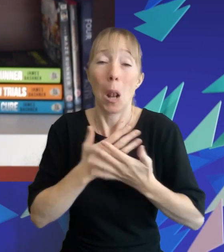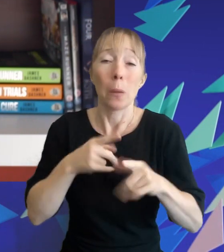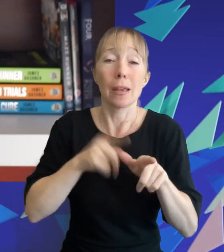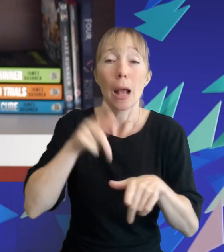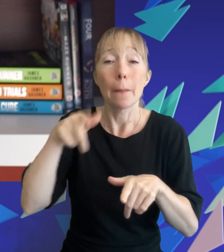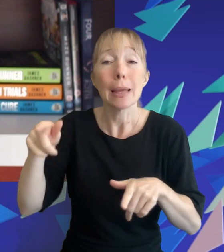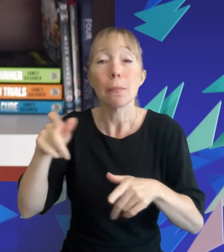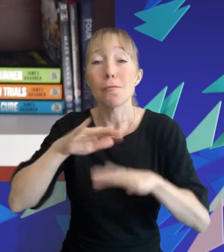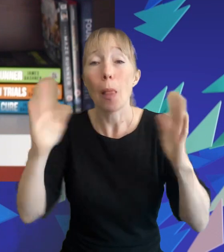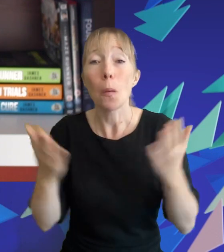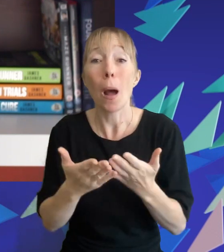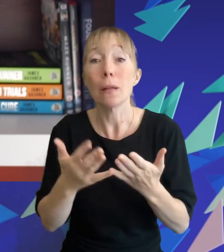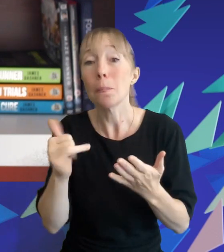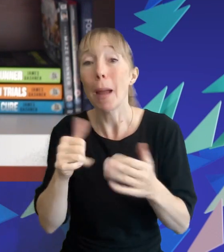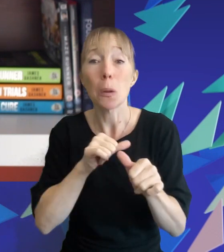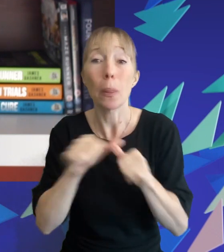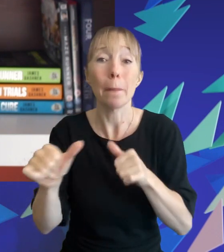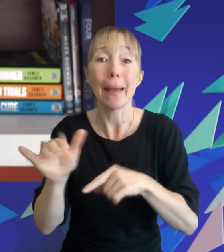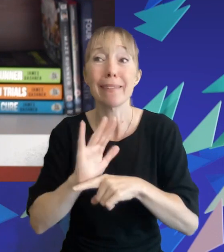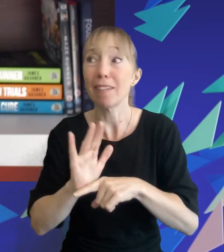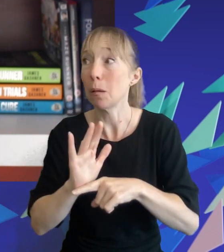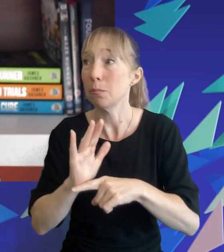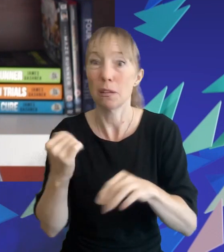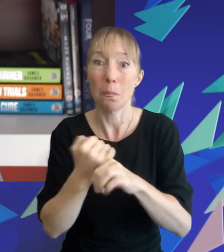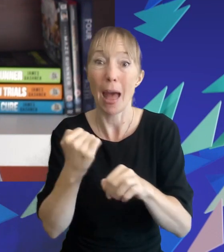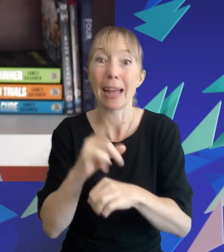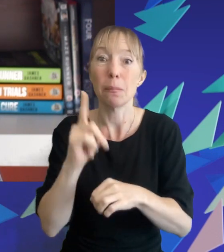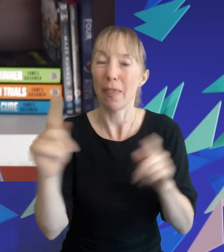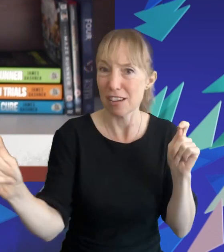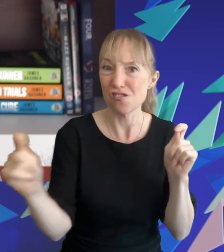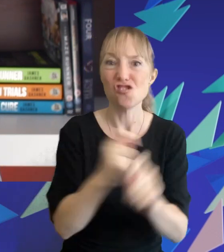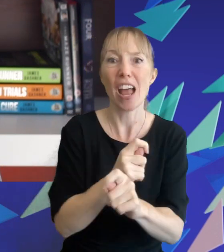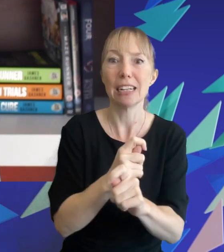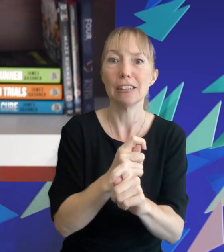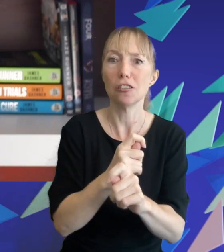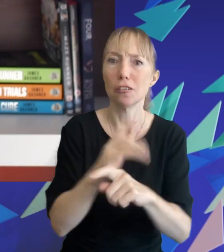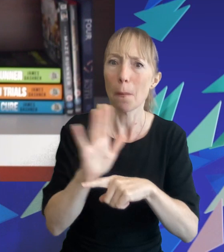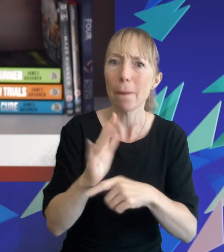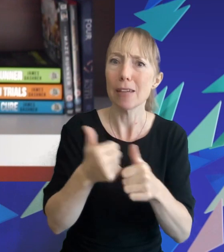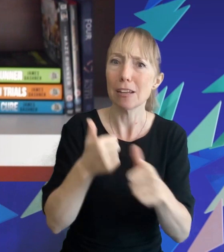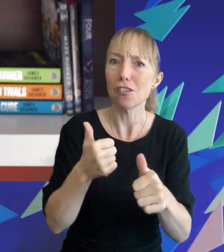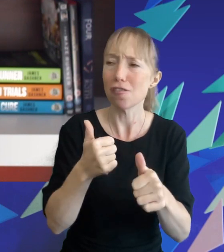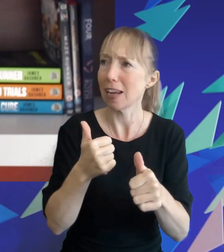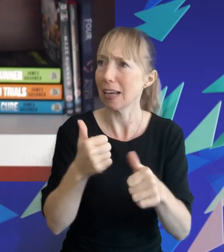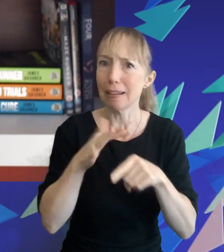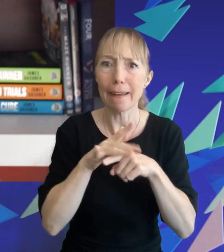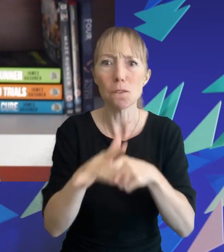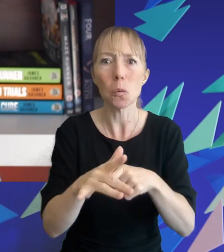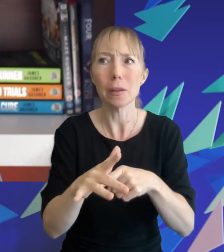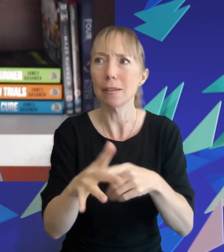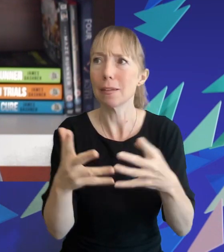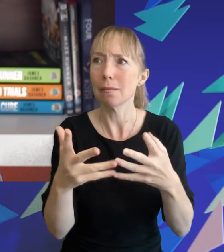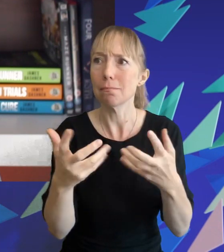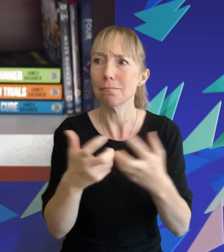films ever made they definitely revolutionized the industry at the time and helped shape what it is today and we're